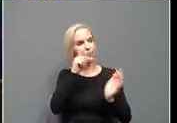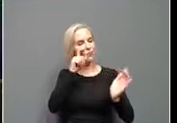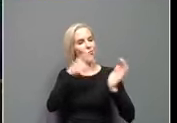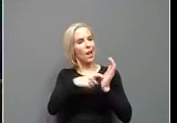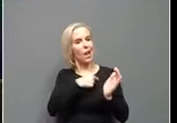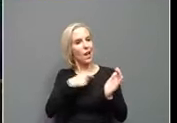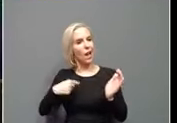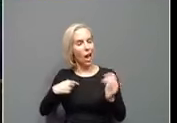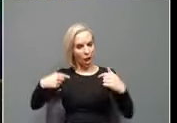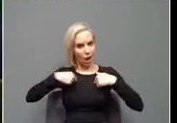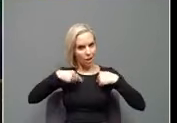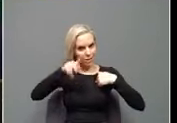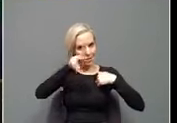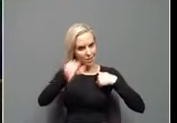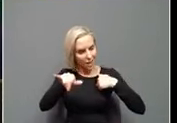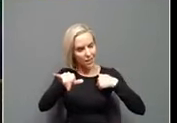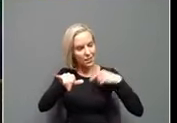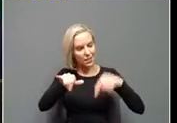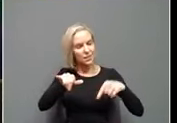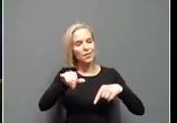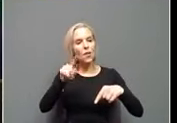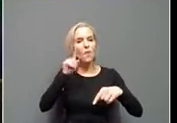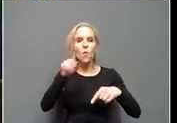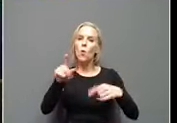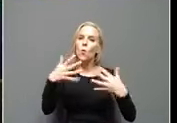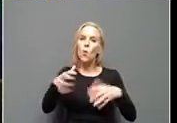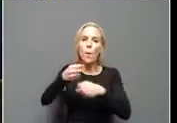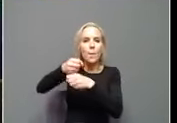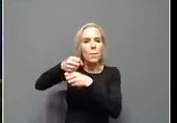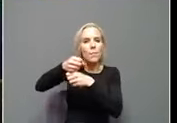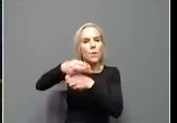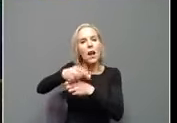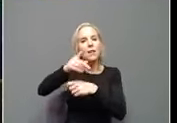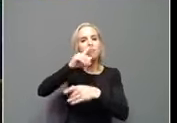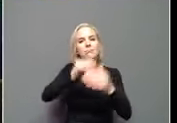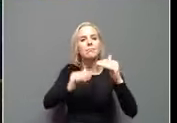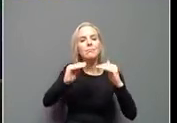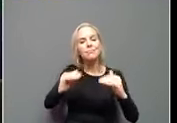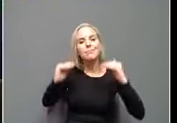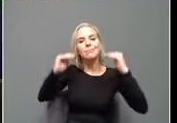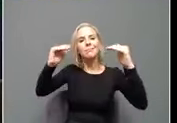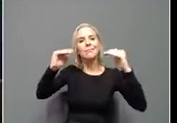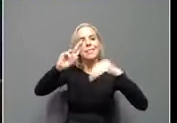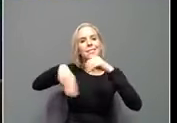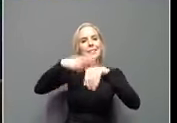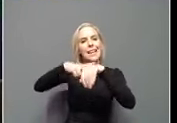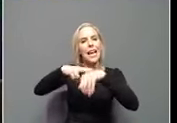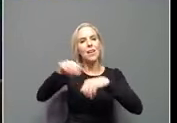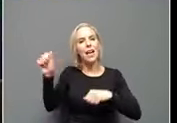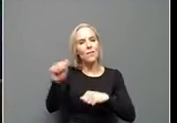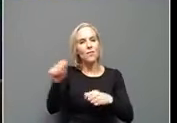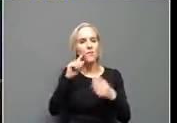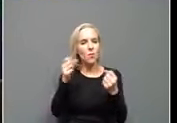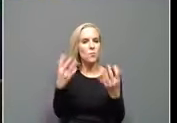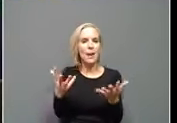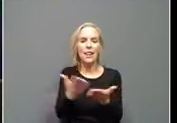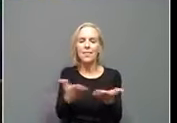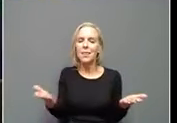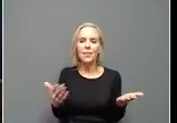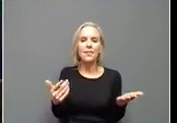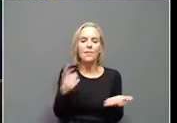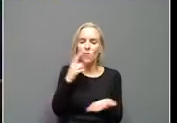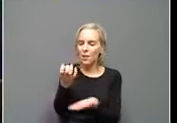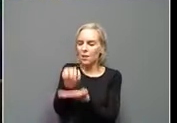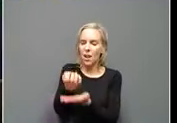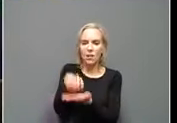others us for for outstripping the national average on on so many indicators, uh, us, uh, looking